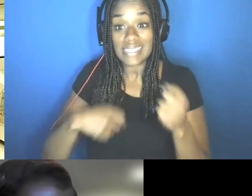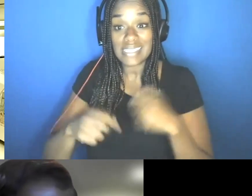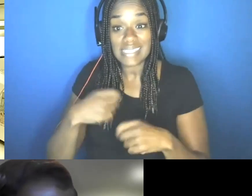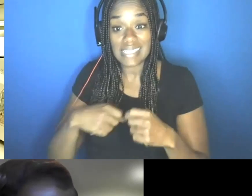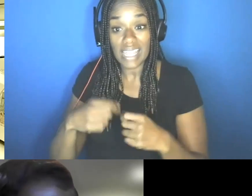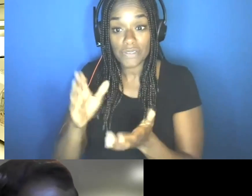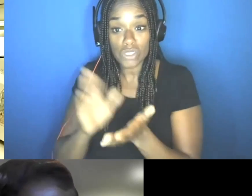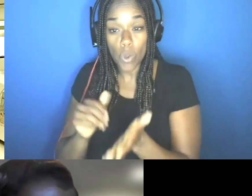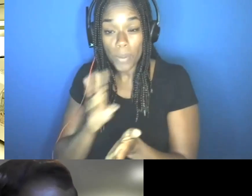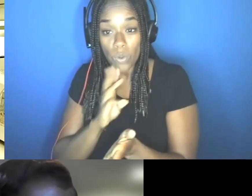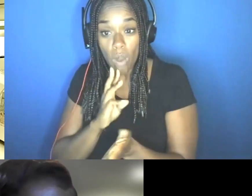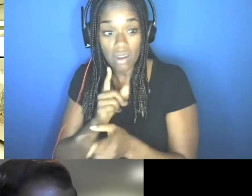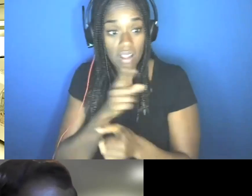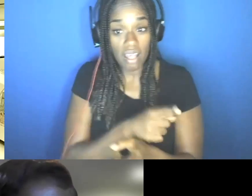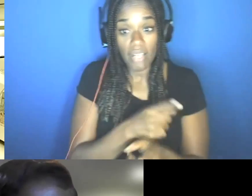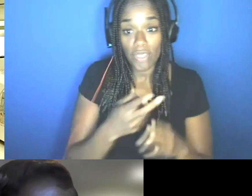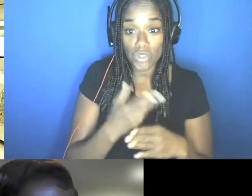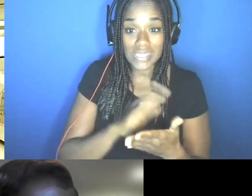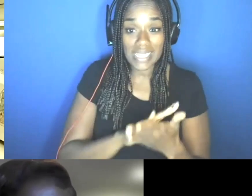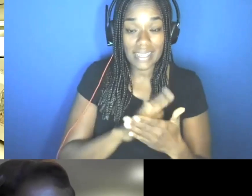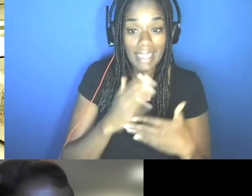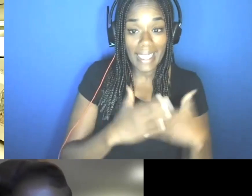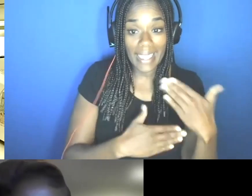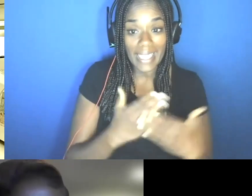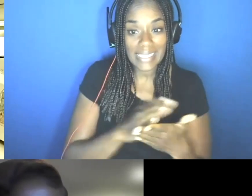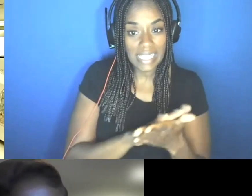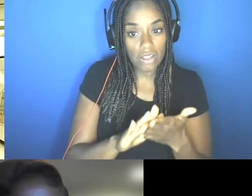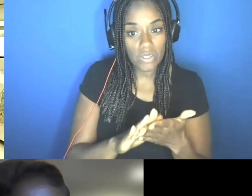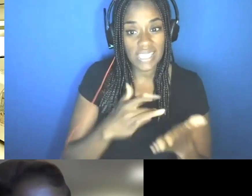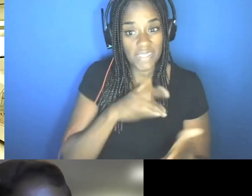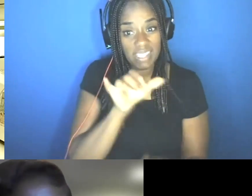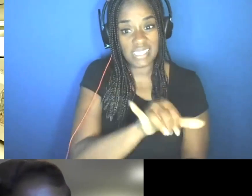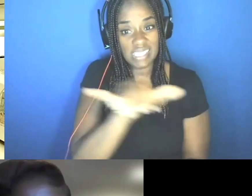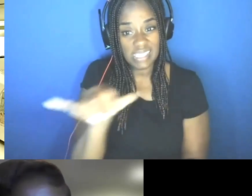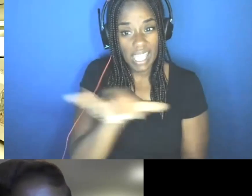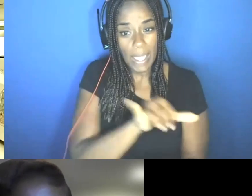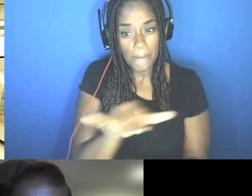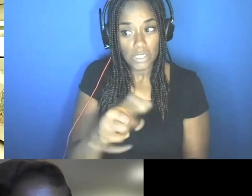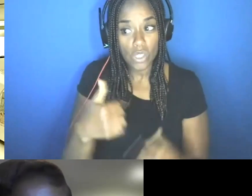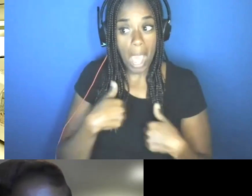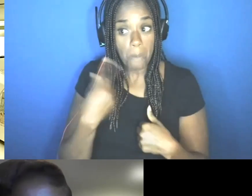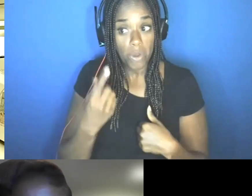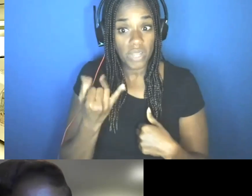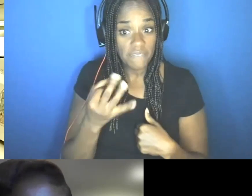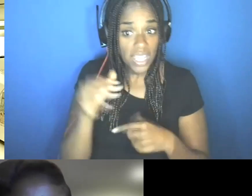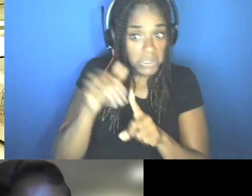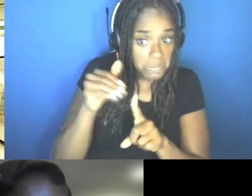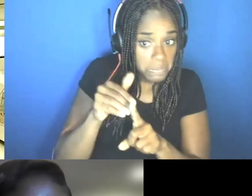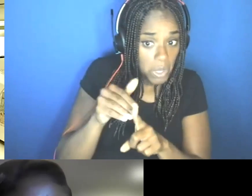because they think it's as good as that was kind of my question. Should they be, should I bug them about wash your hands or